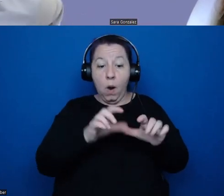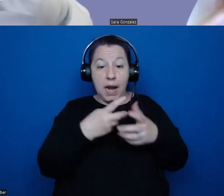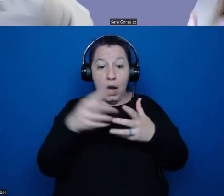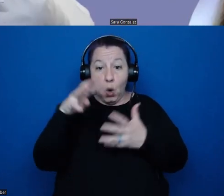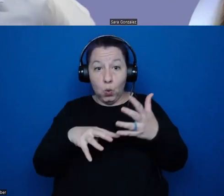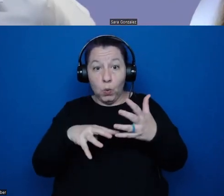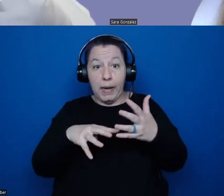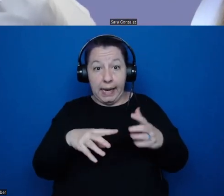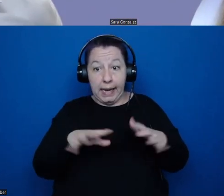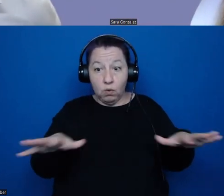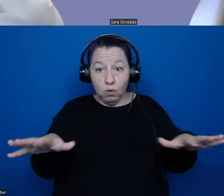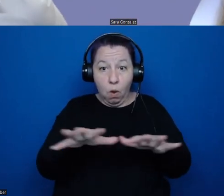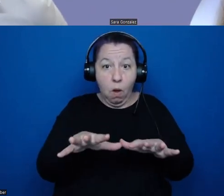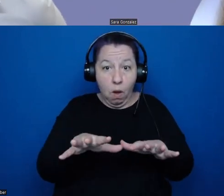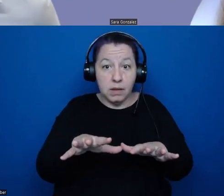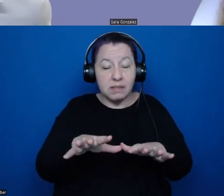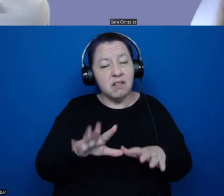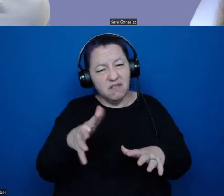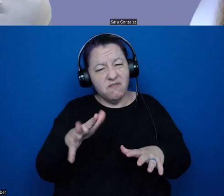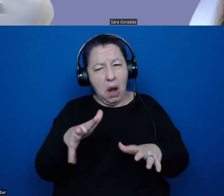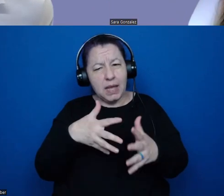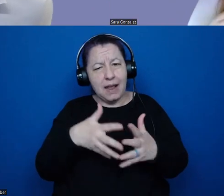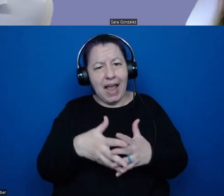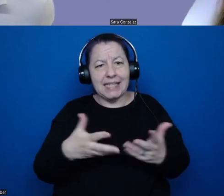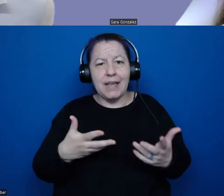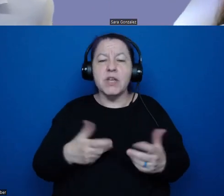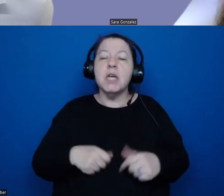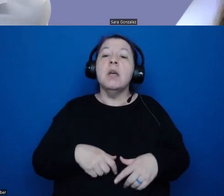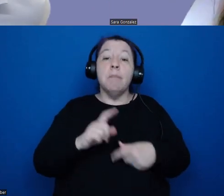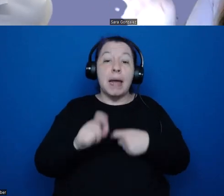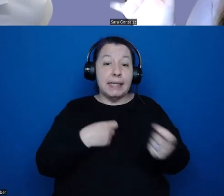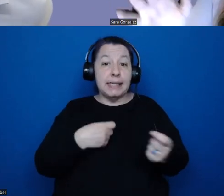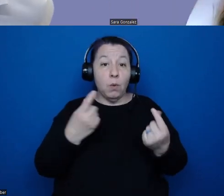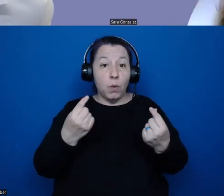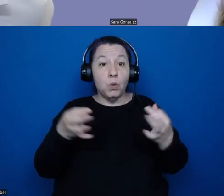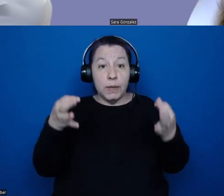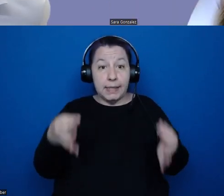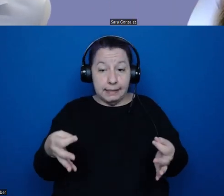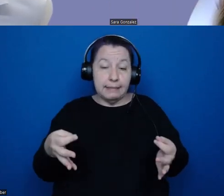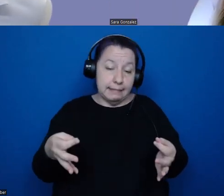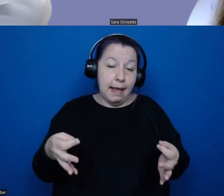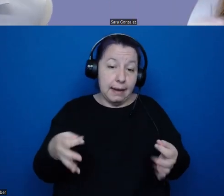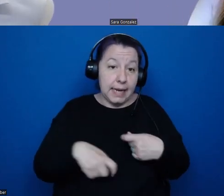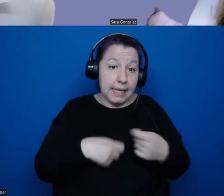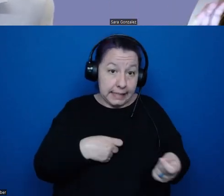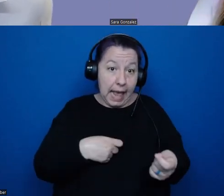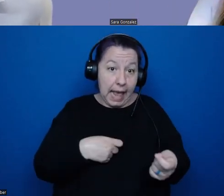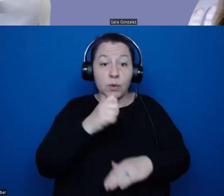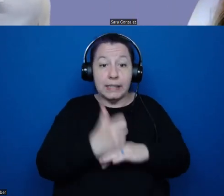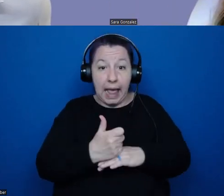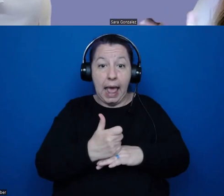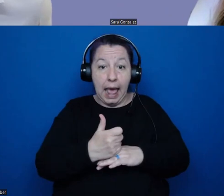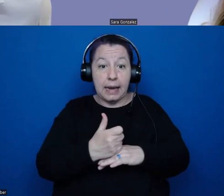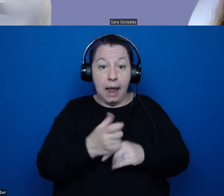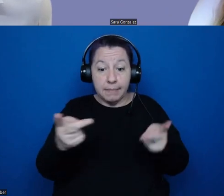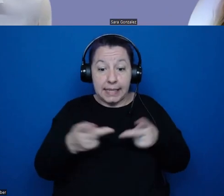That's fairly invasive. Instead, what we decided is to literally, you know, we set up our site grid and within each of our